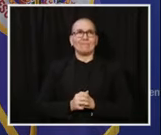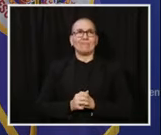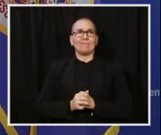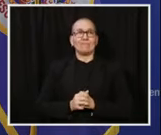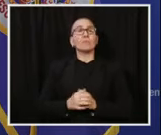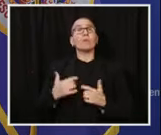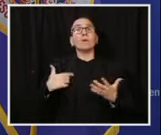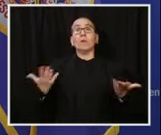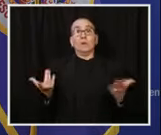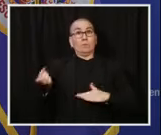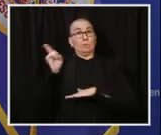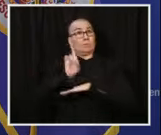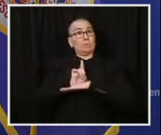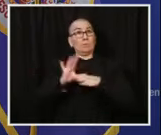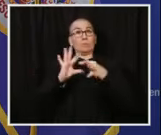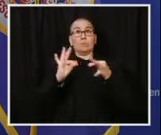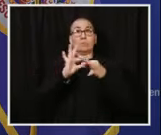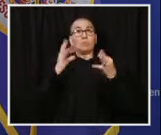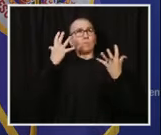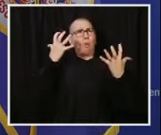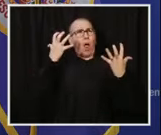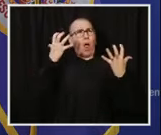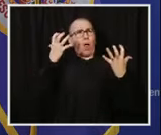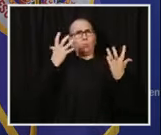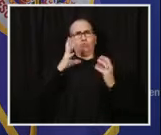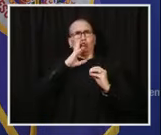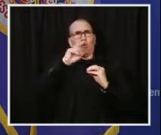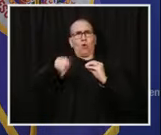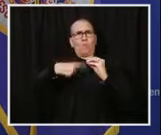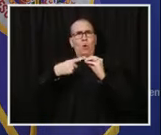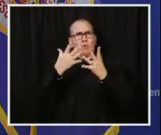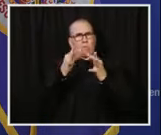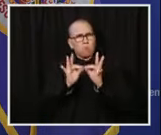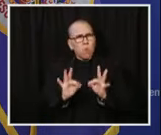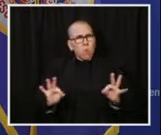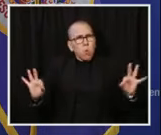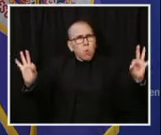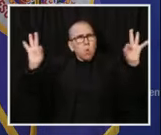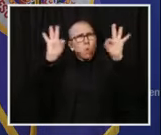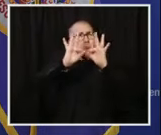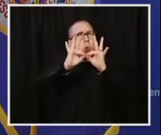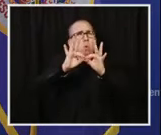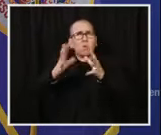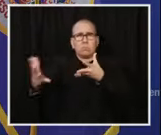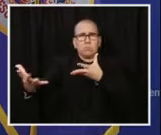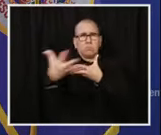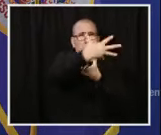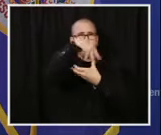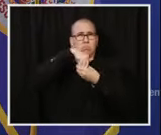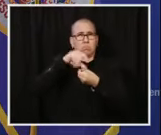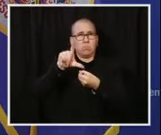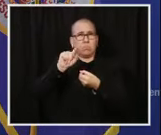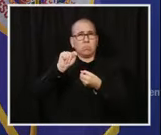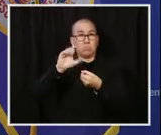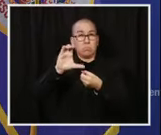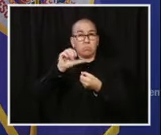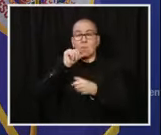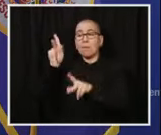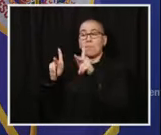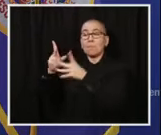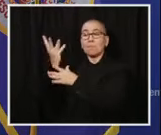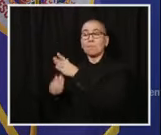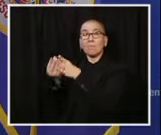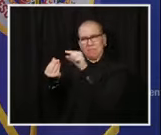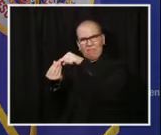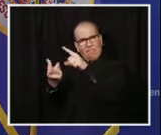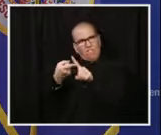to talk about the important work going on in long-term care and our job as members of